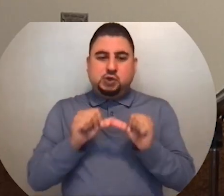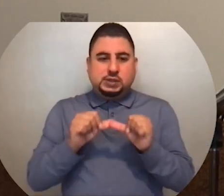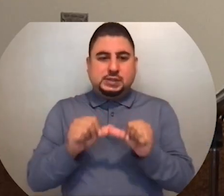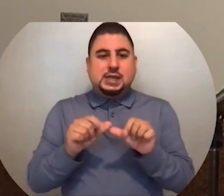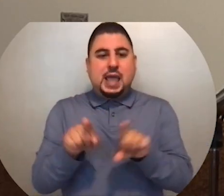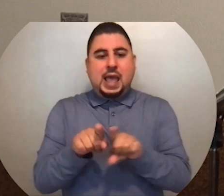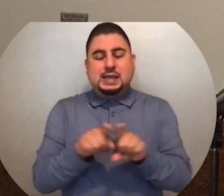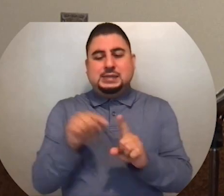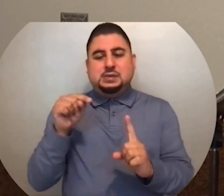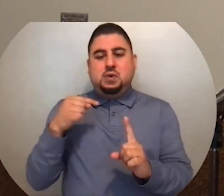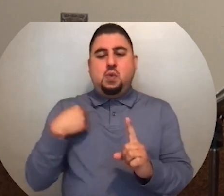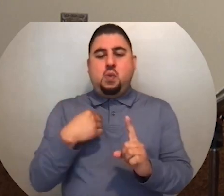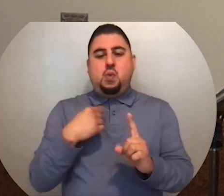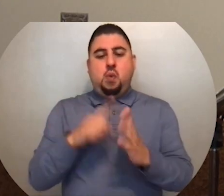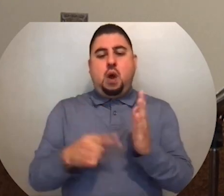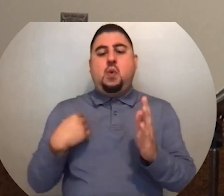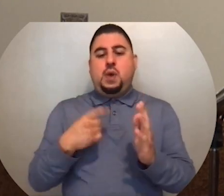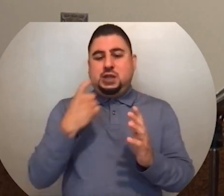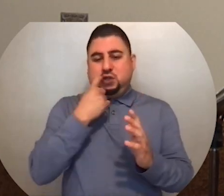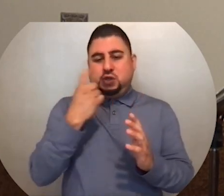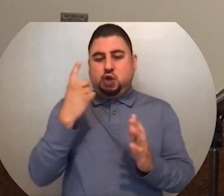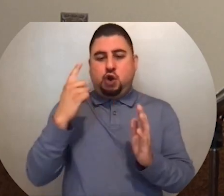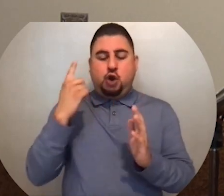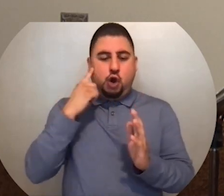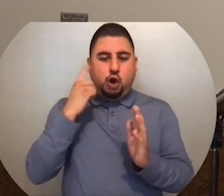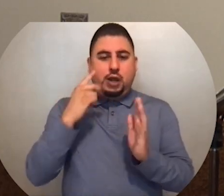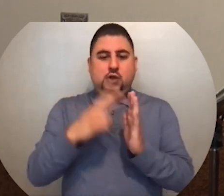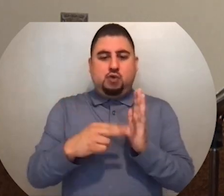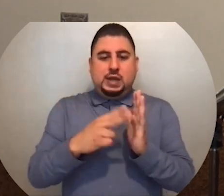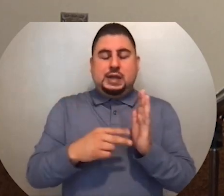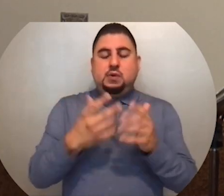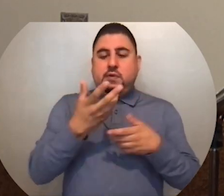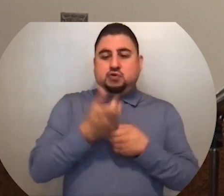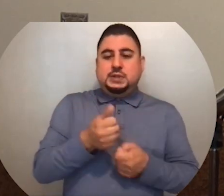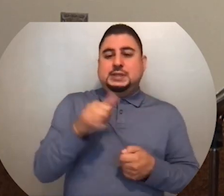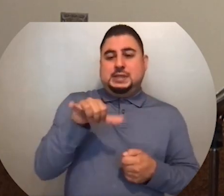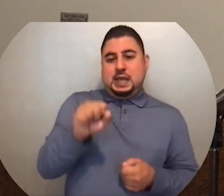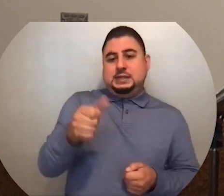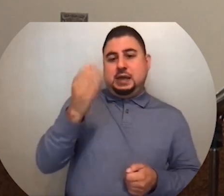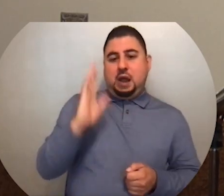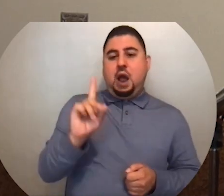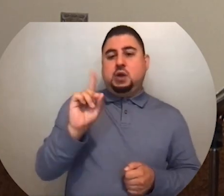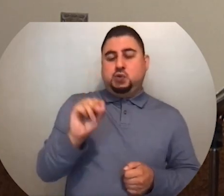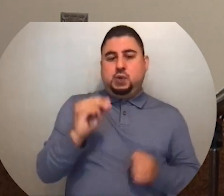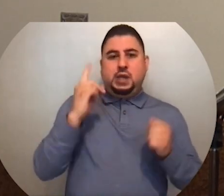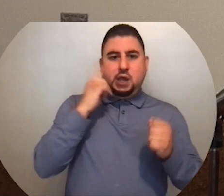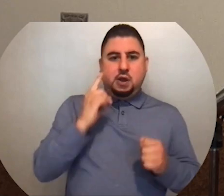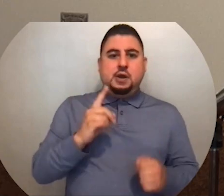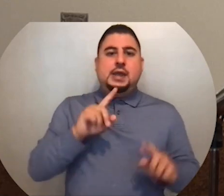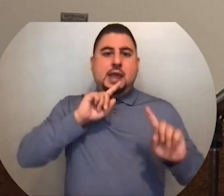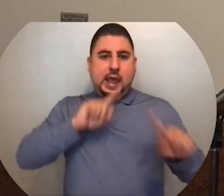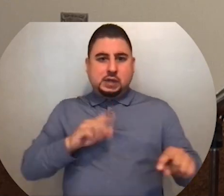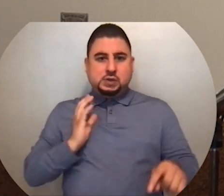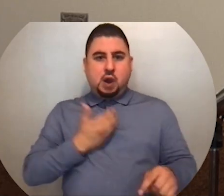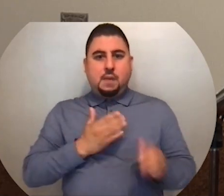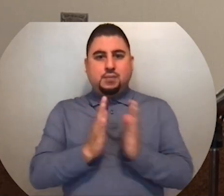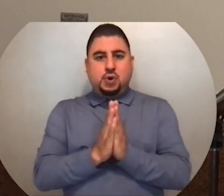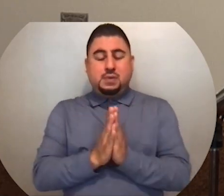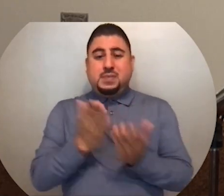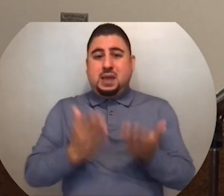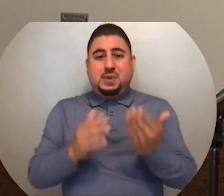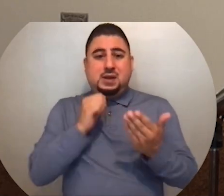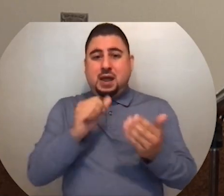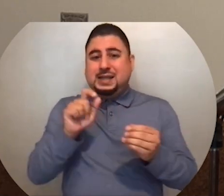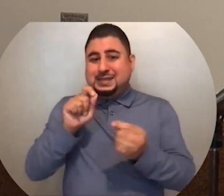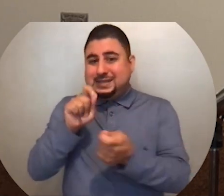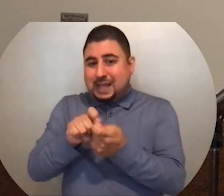persistent as we've heard in these readings. In doing so, we need to trust that, yes, God does hear our prayers, God does answer our prayers, maybe not the